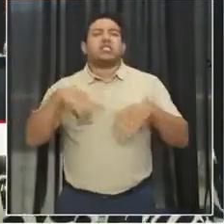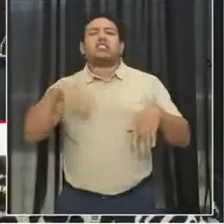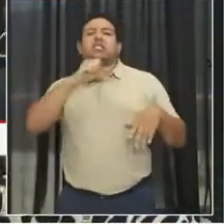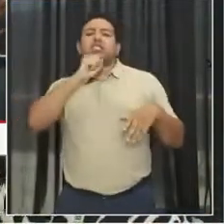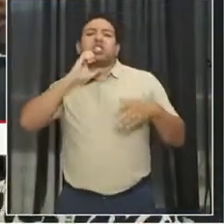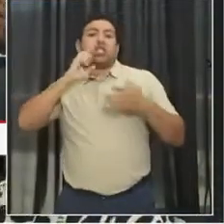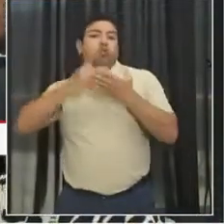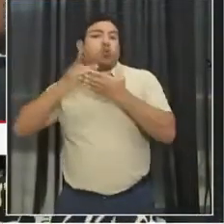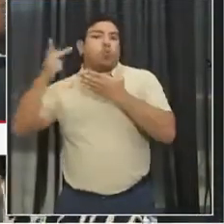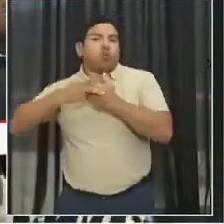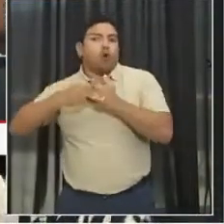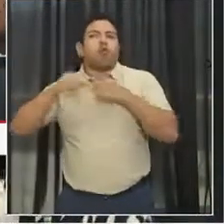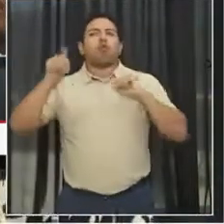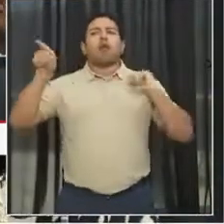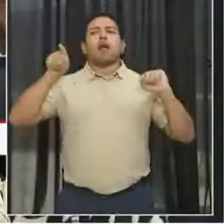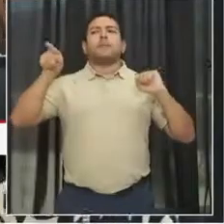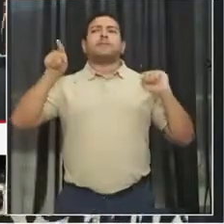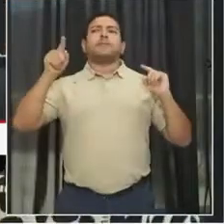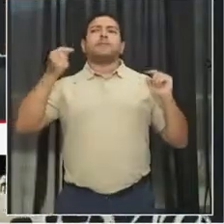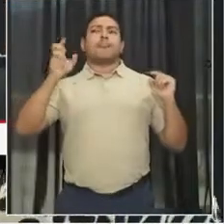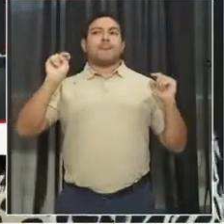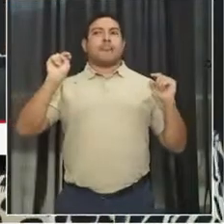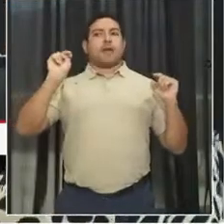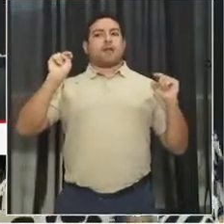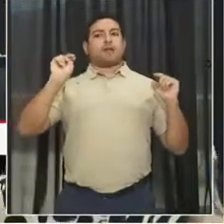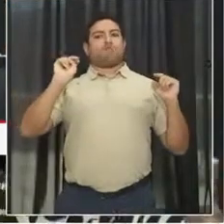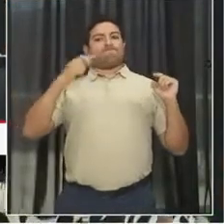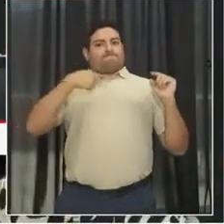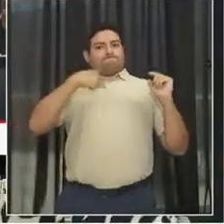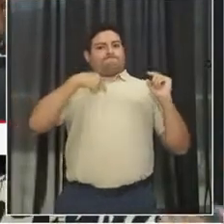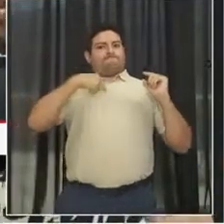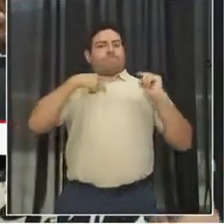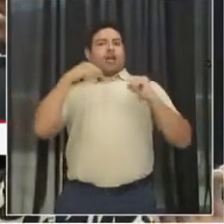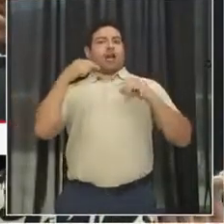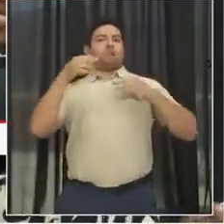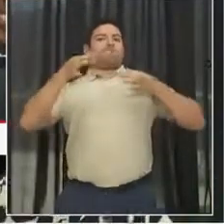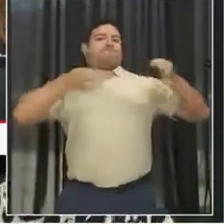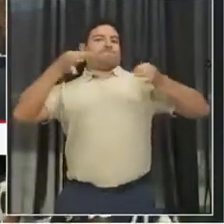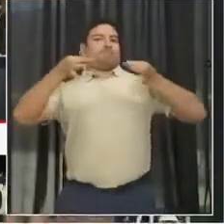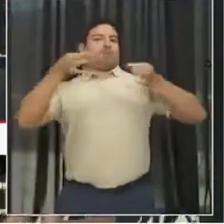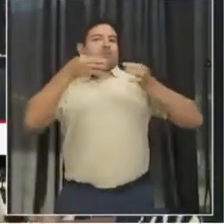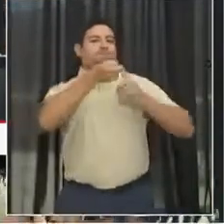programming, and then they hear about our senior programming.